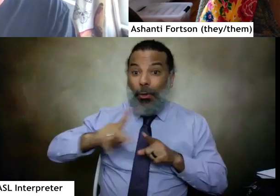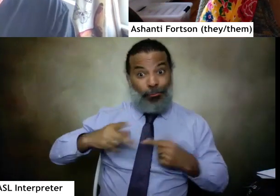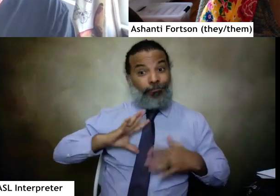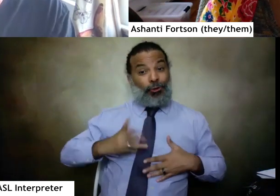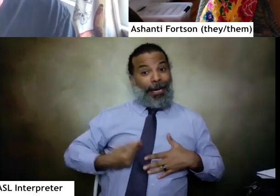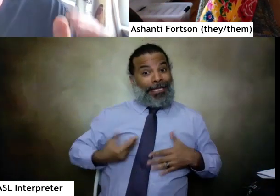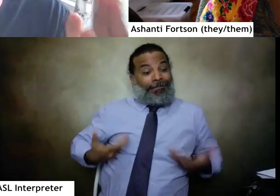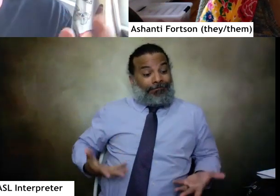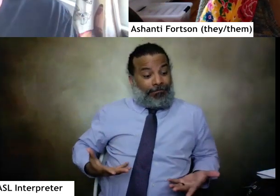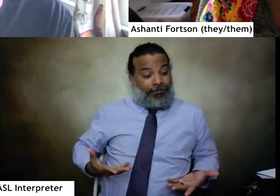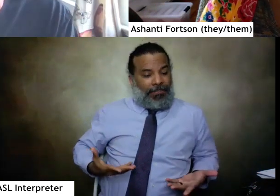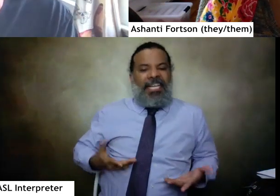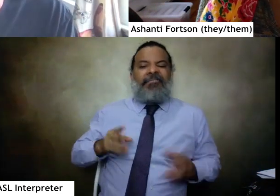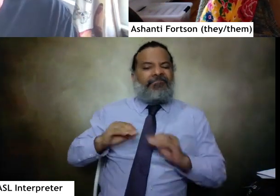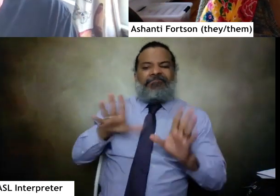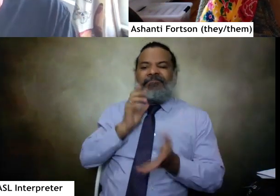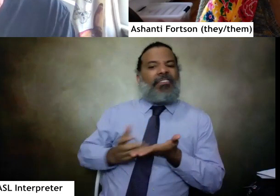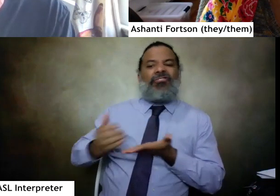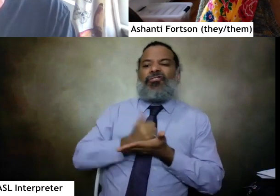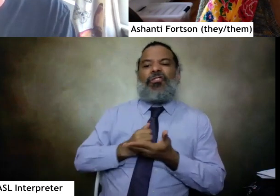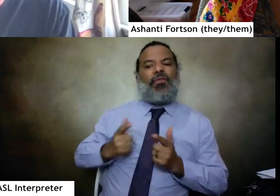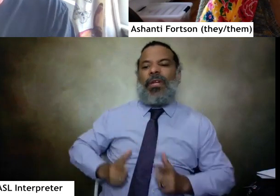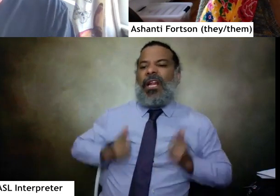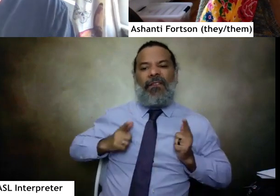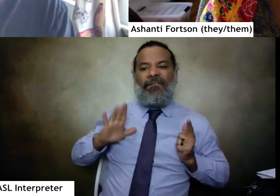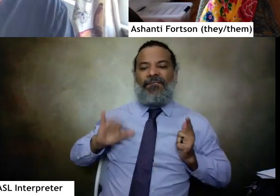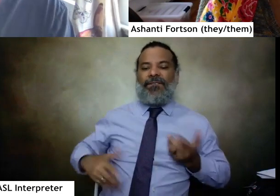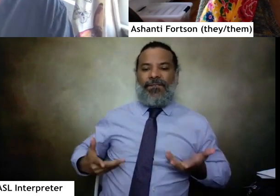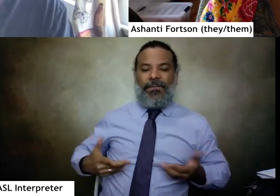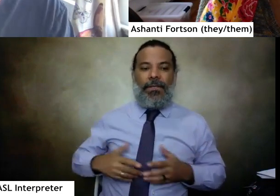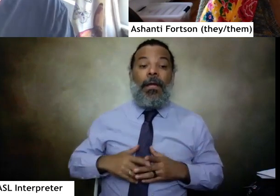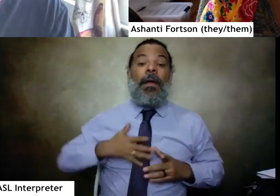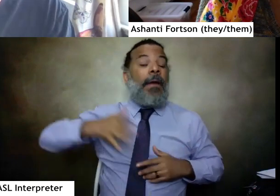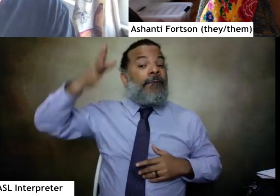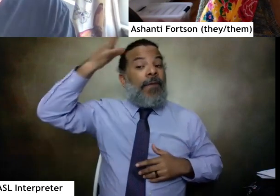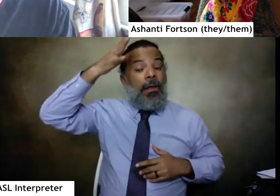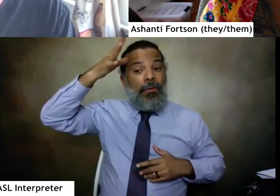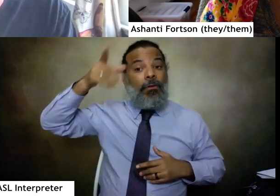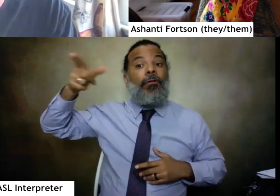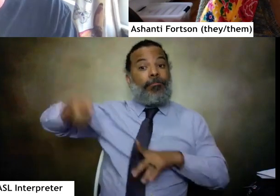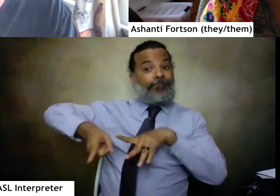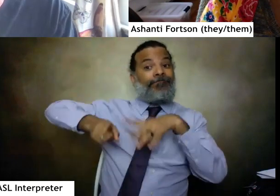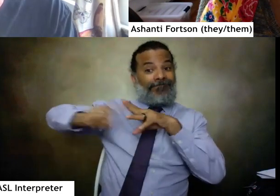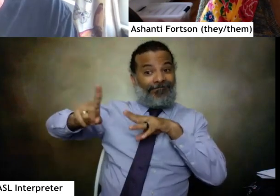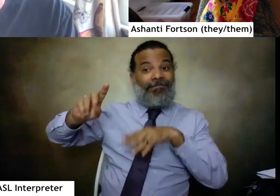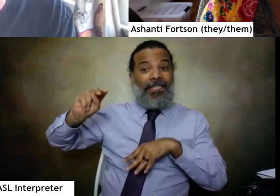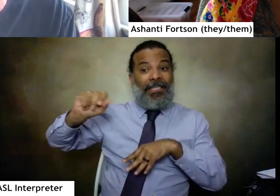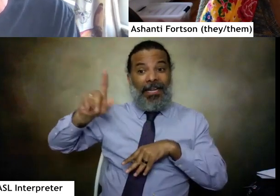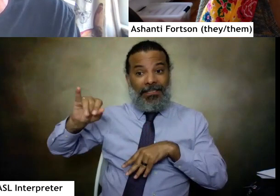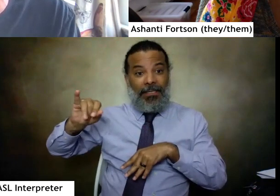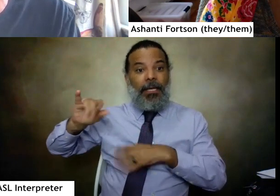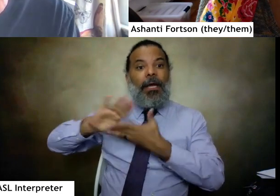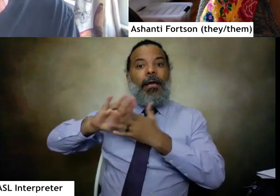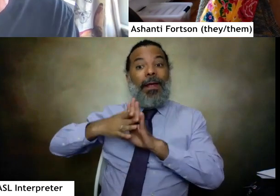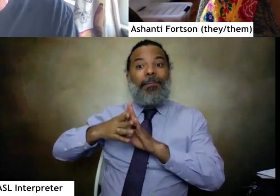you don't deserve to live. My father escaped the Nazis and he became a